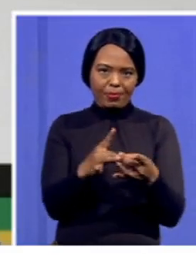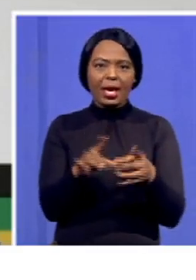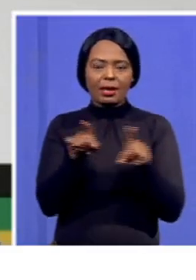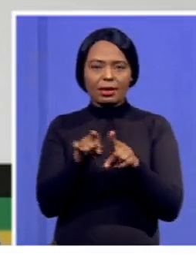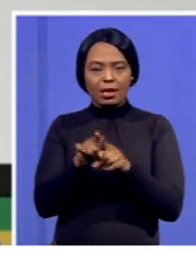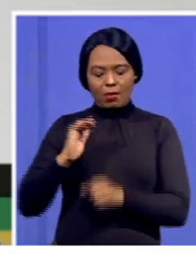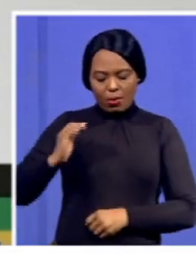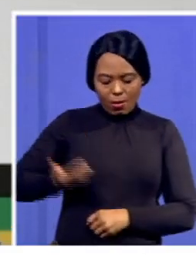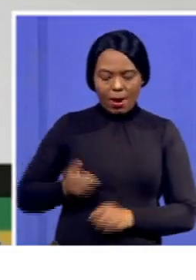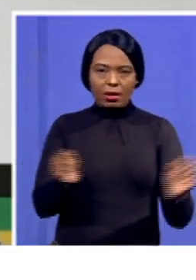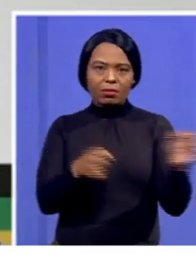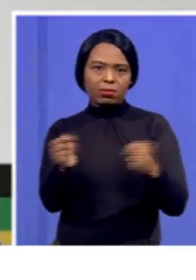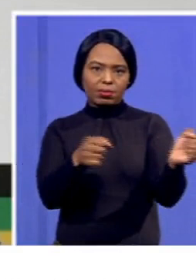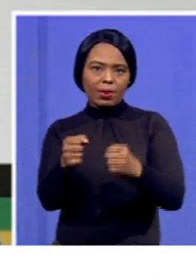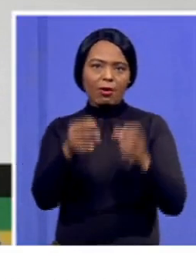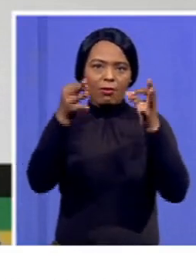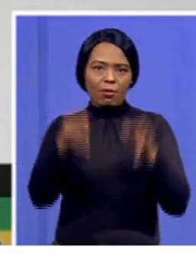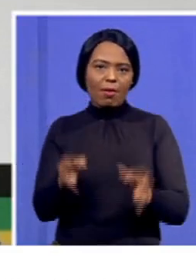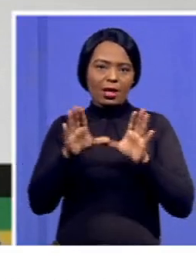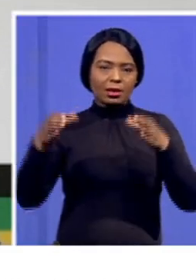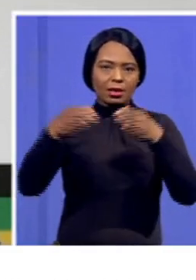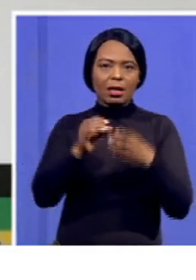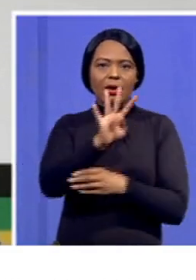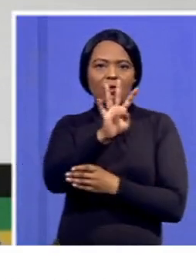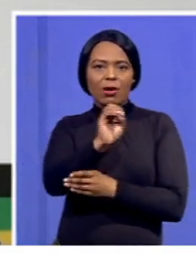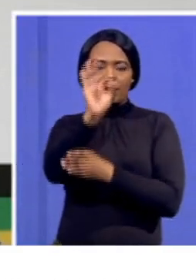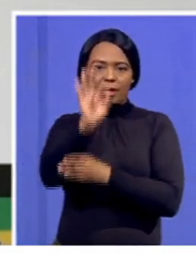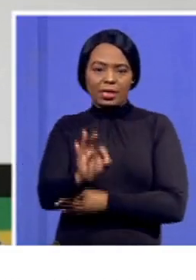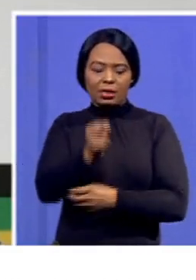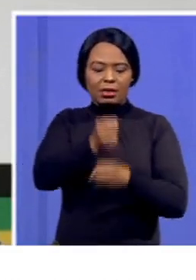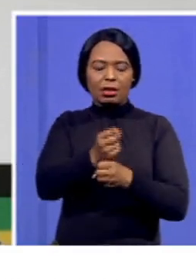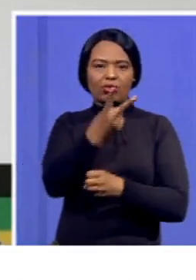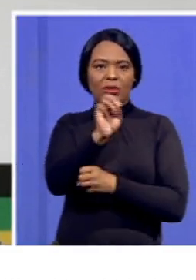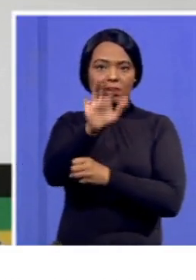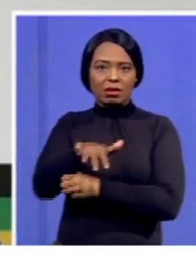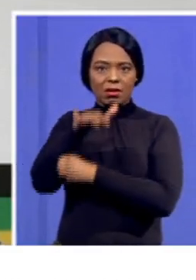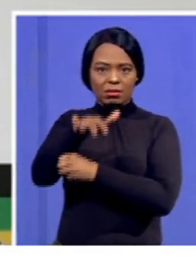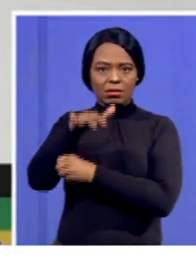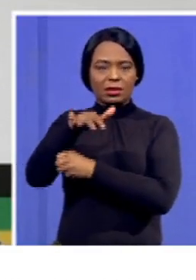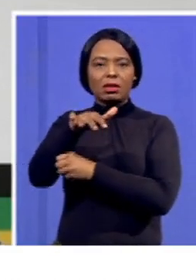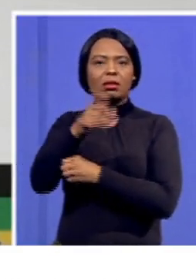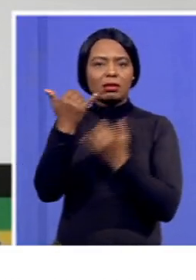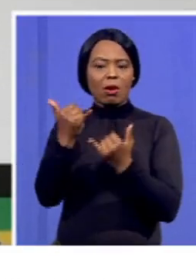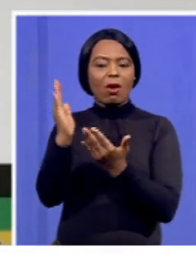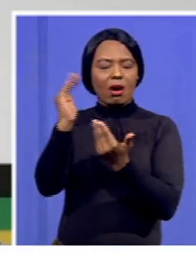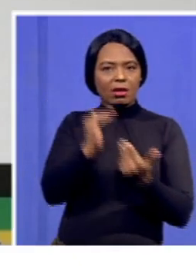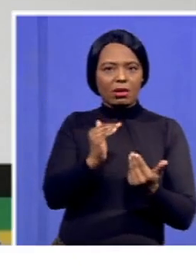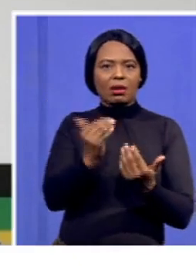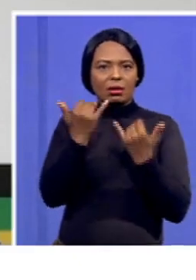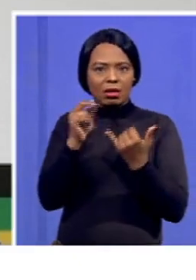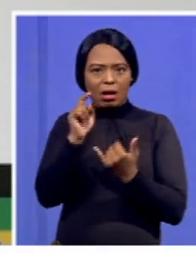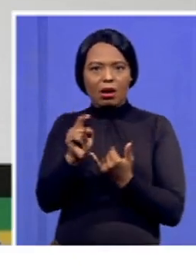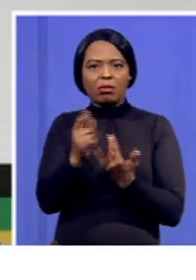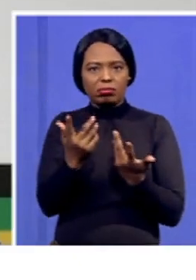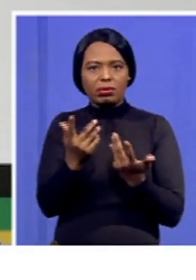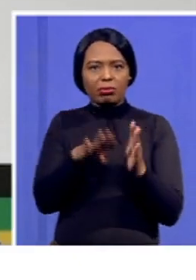employment in the formal sector, which is at 40% in 2019. We do expect that this has regressed. As we look